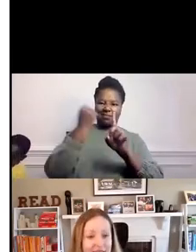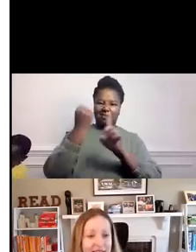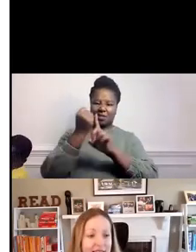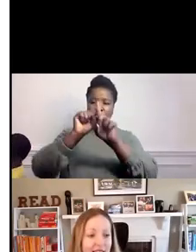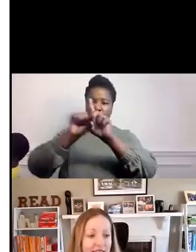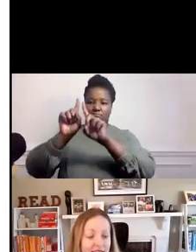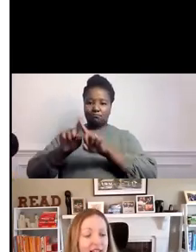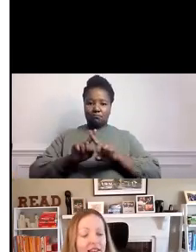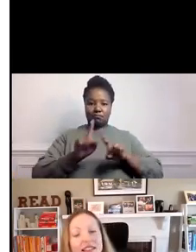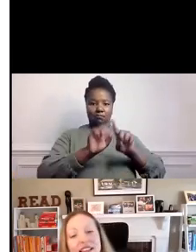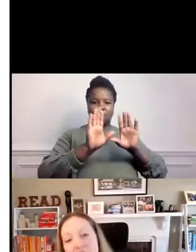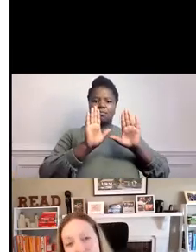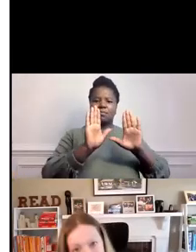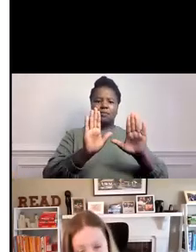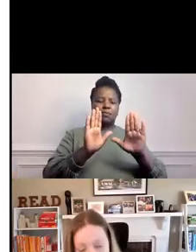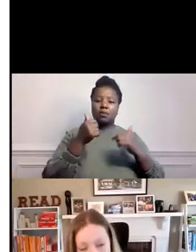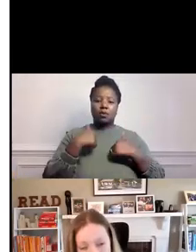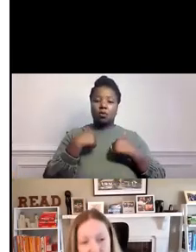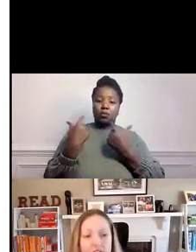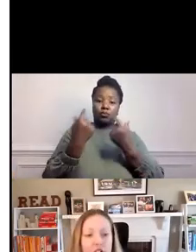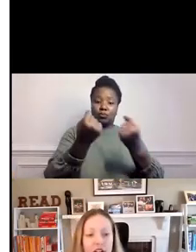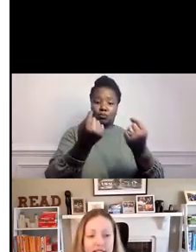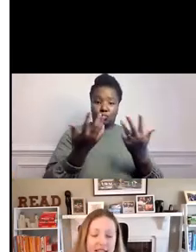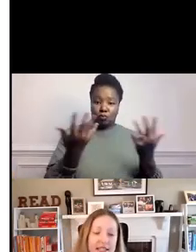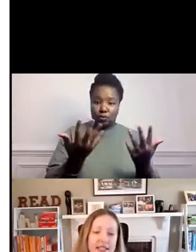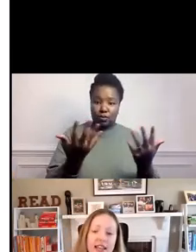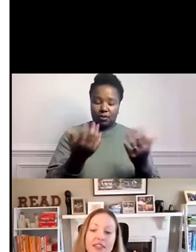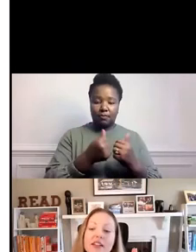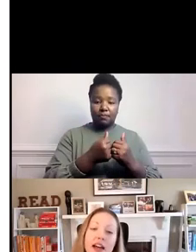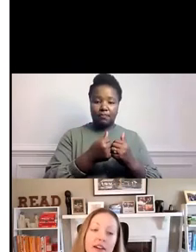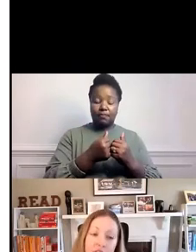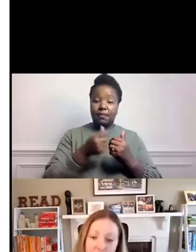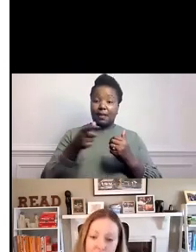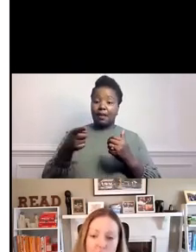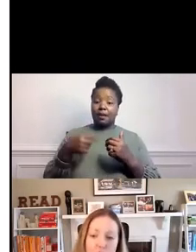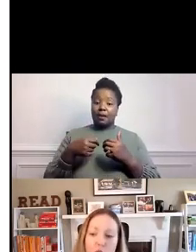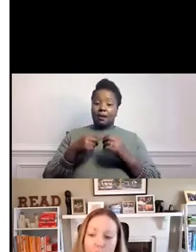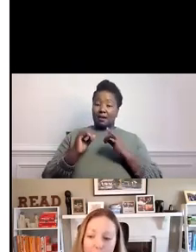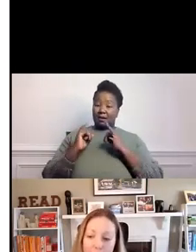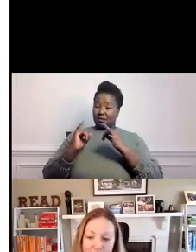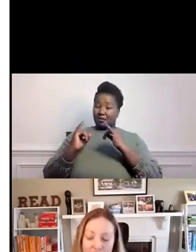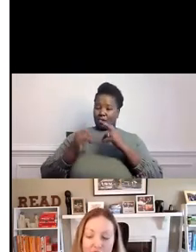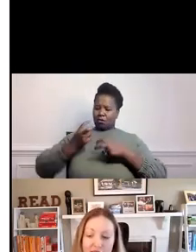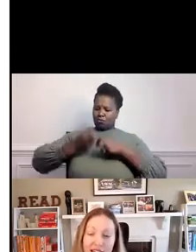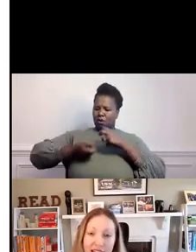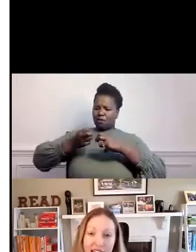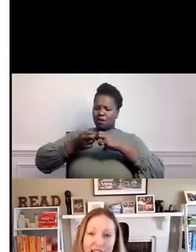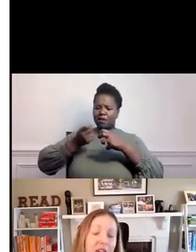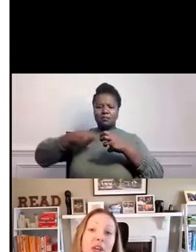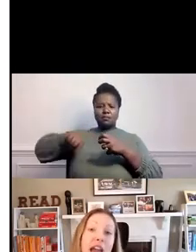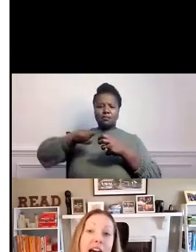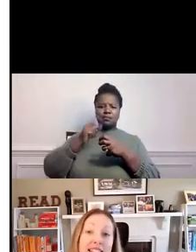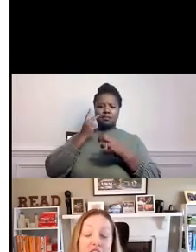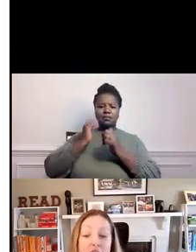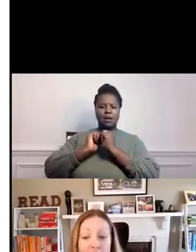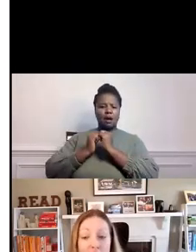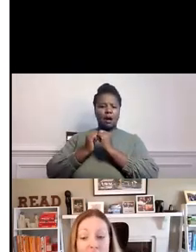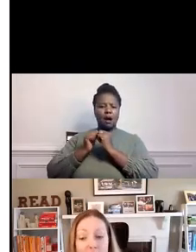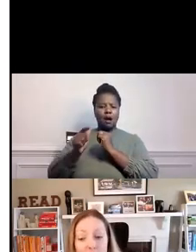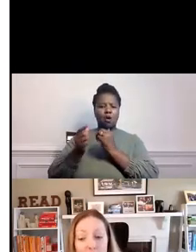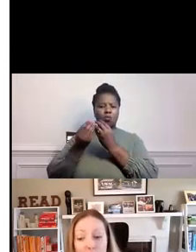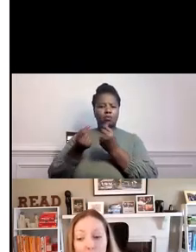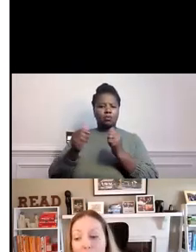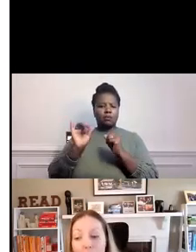two axes, the level of severity of the crisis and the level of social cooperation. And then we asked